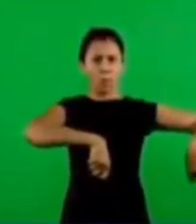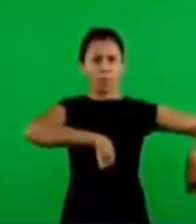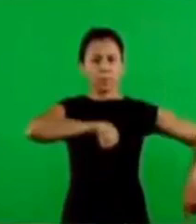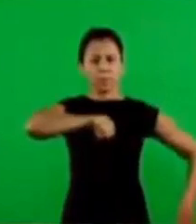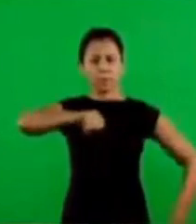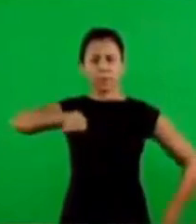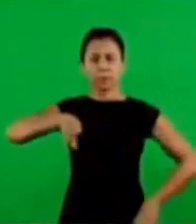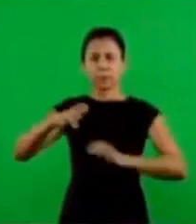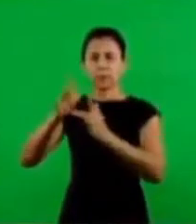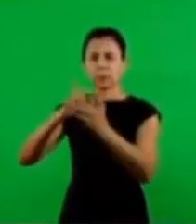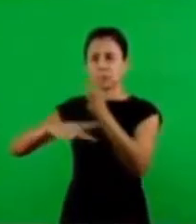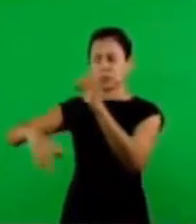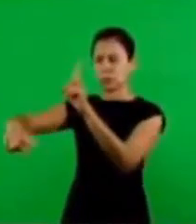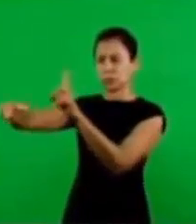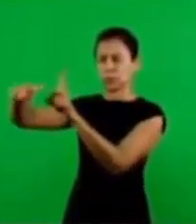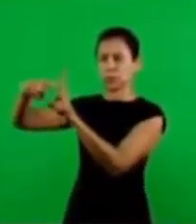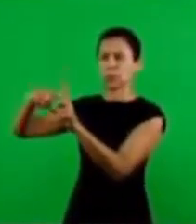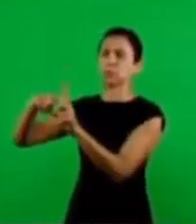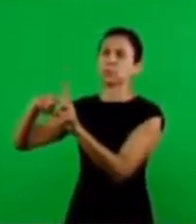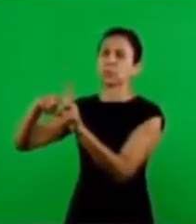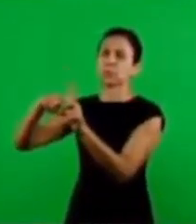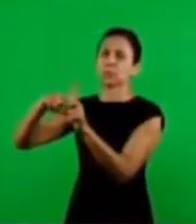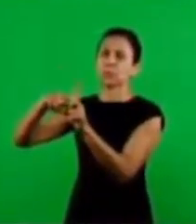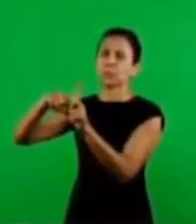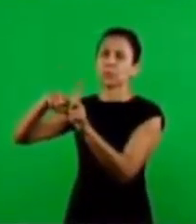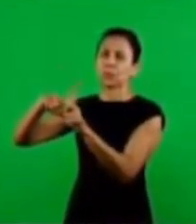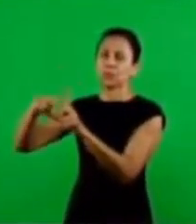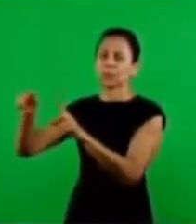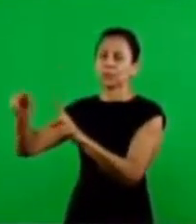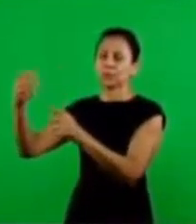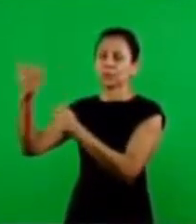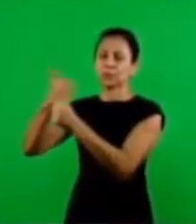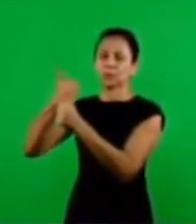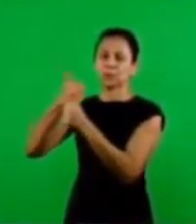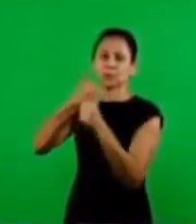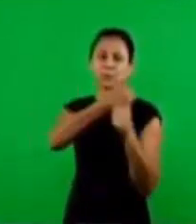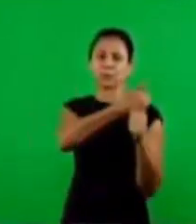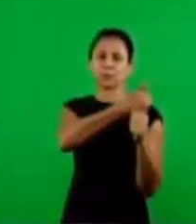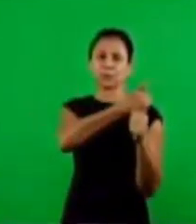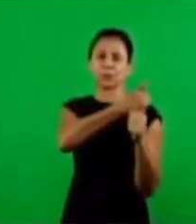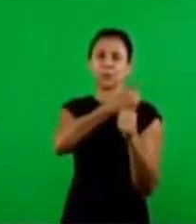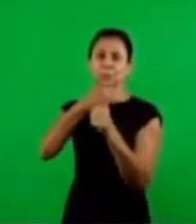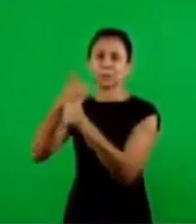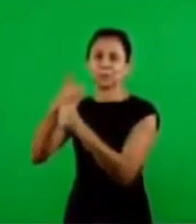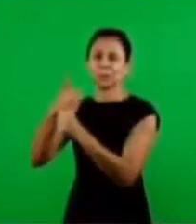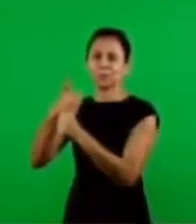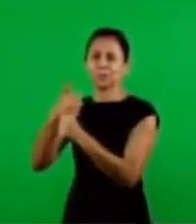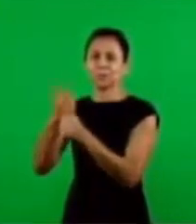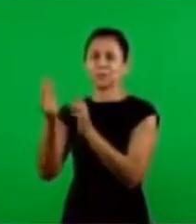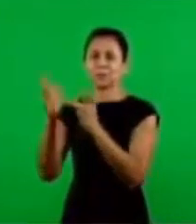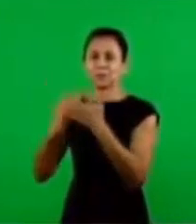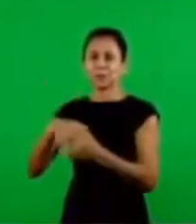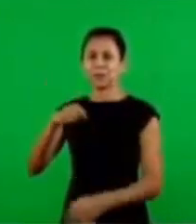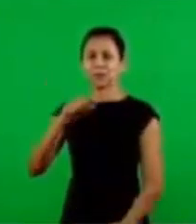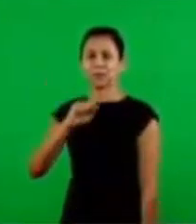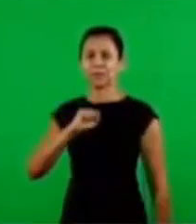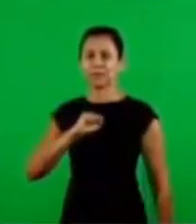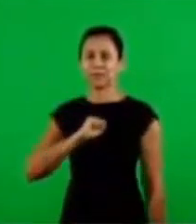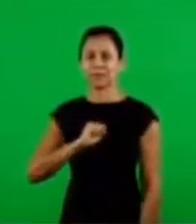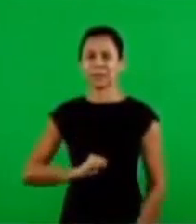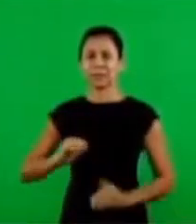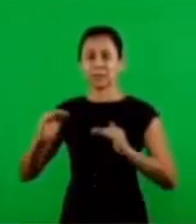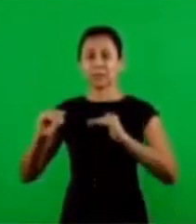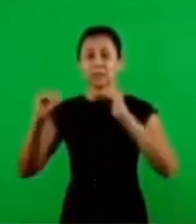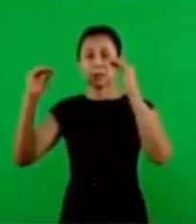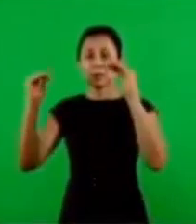of Holies to say now that they place a new priestlyhood order. So now Jesus is now